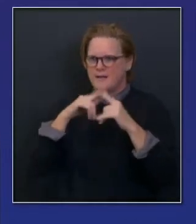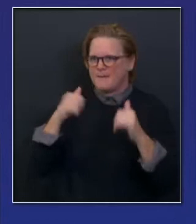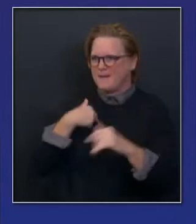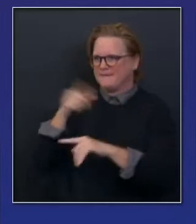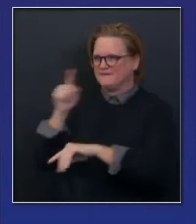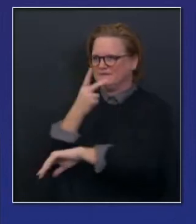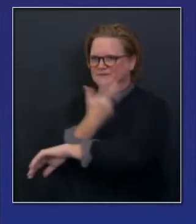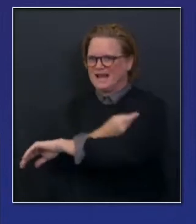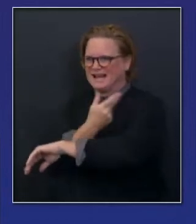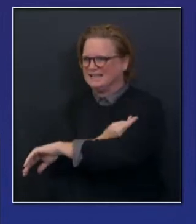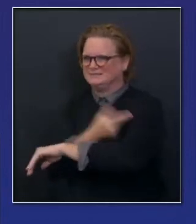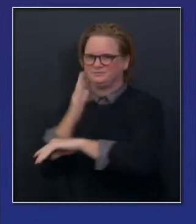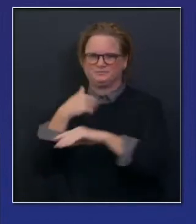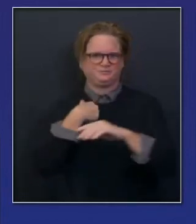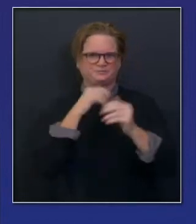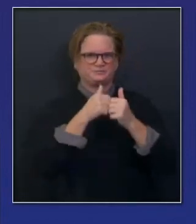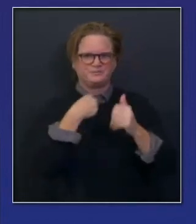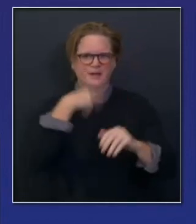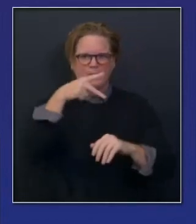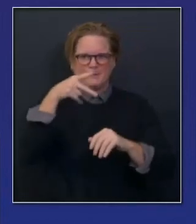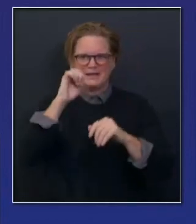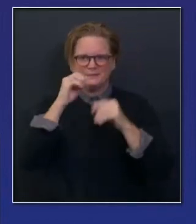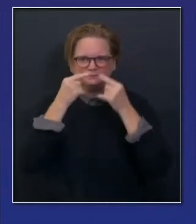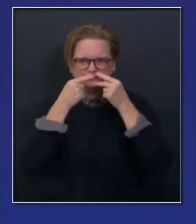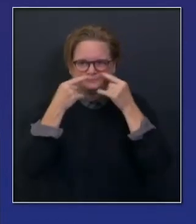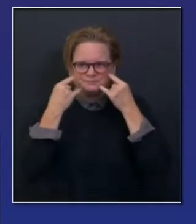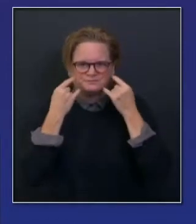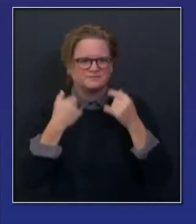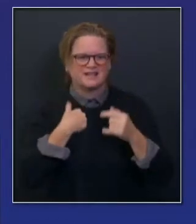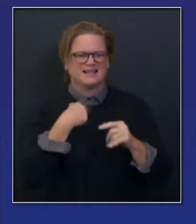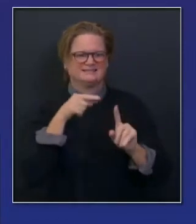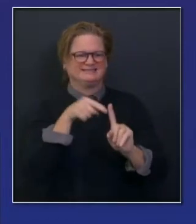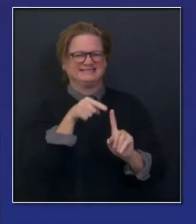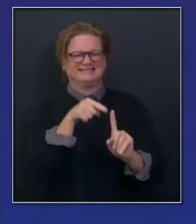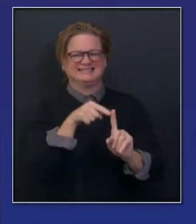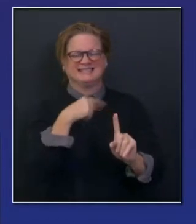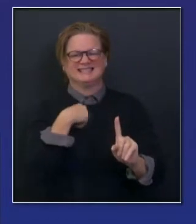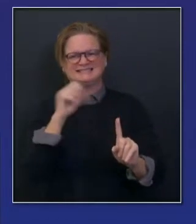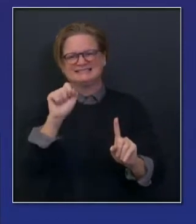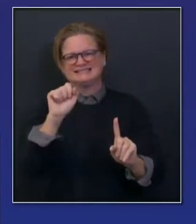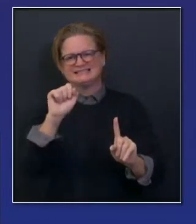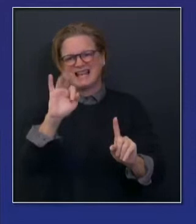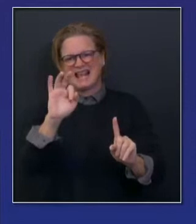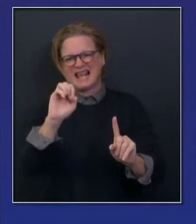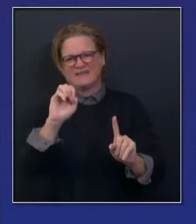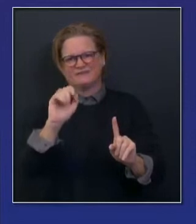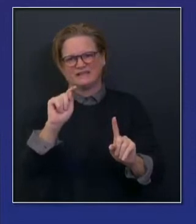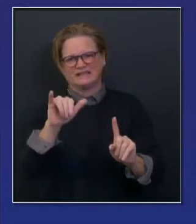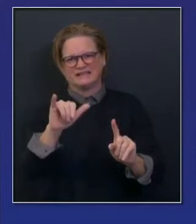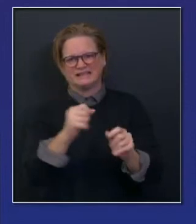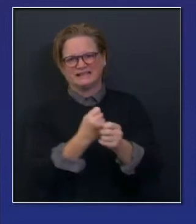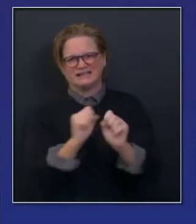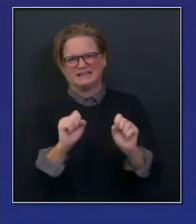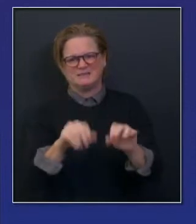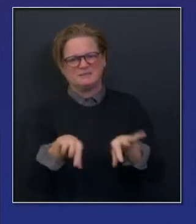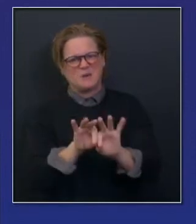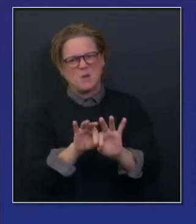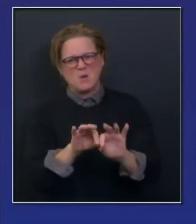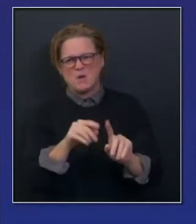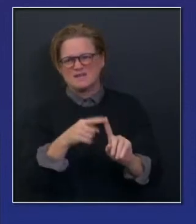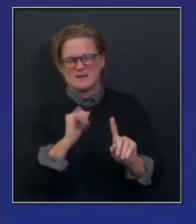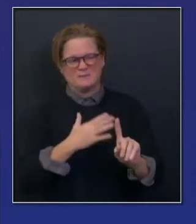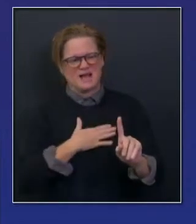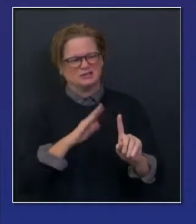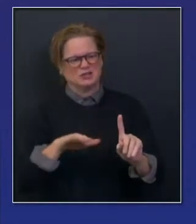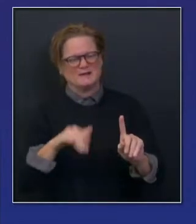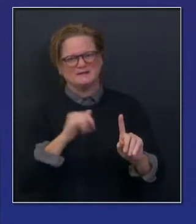how the kids move around safely. And sports have been a big part of their life, a huge part of my wife's life. She was